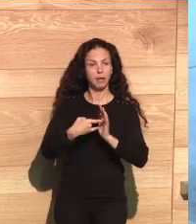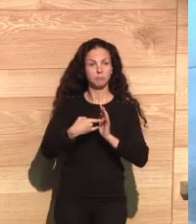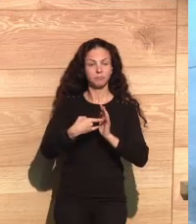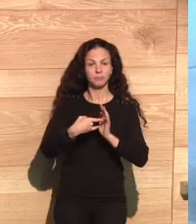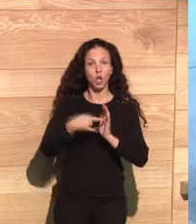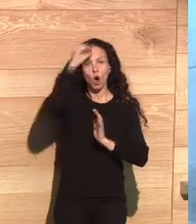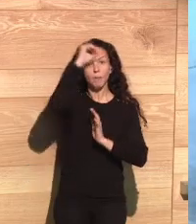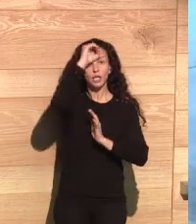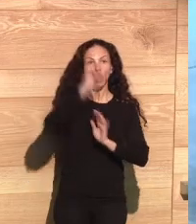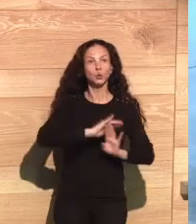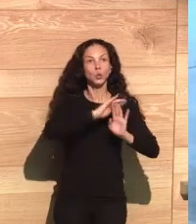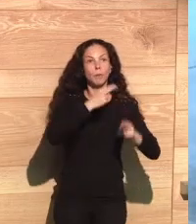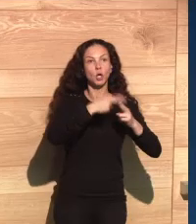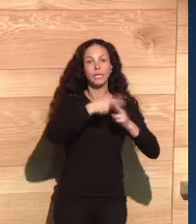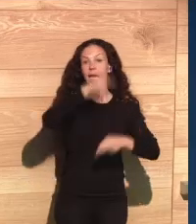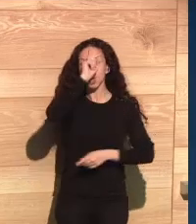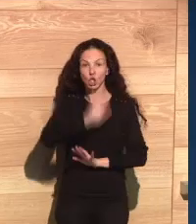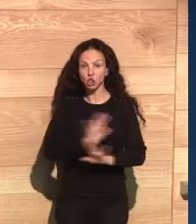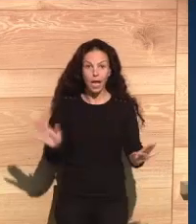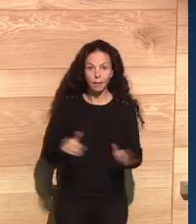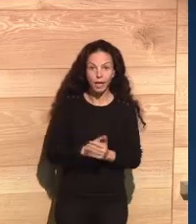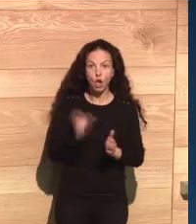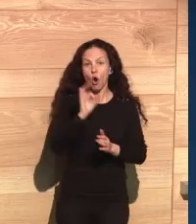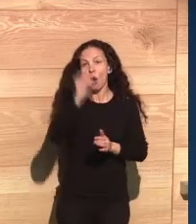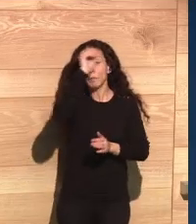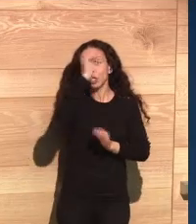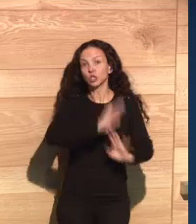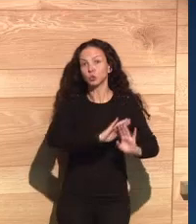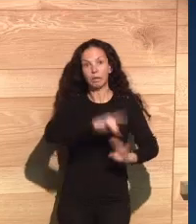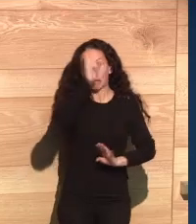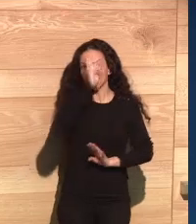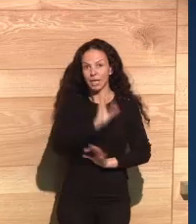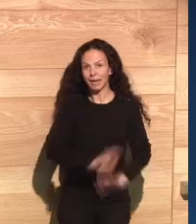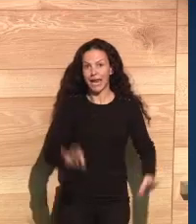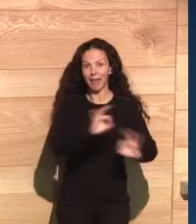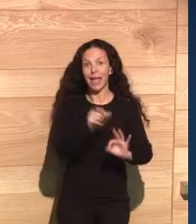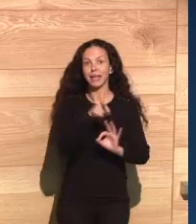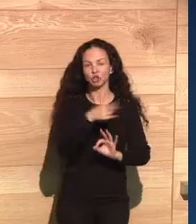are or other views. And so I think that can be helpful. Okay.